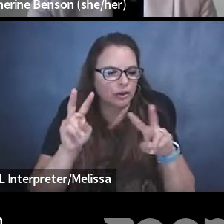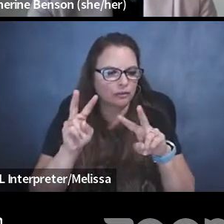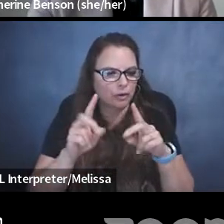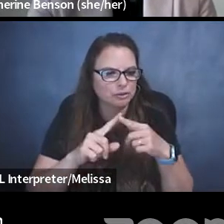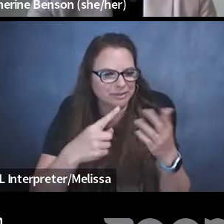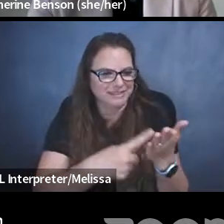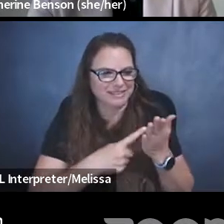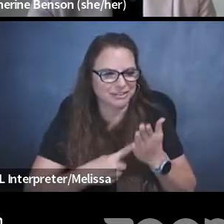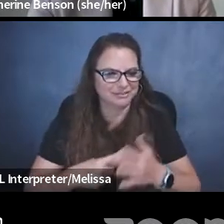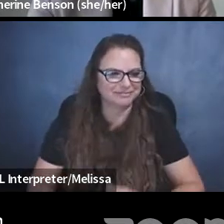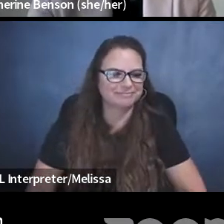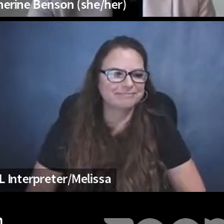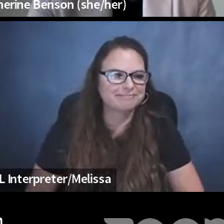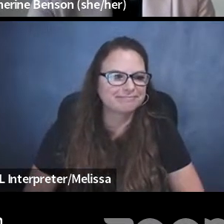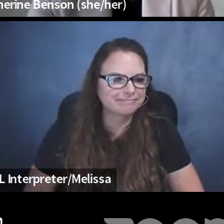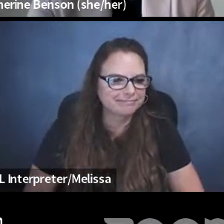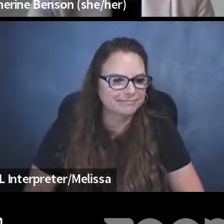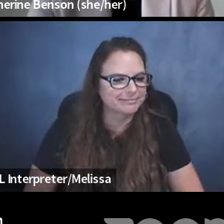the discussion.